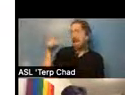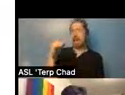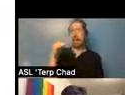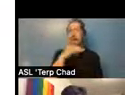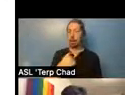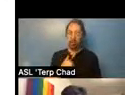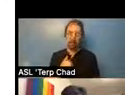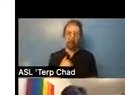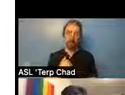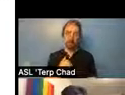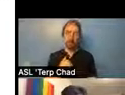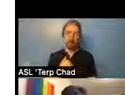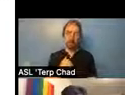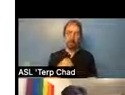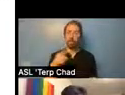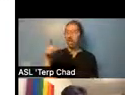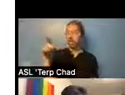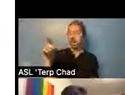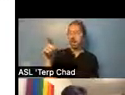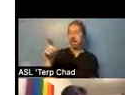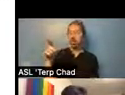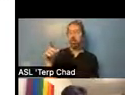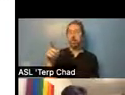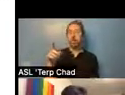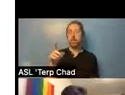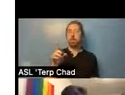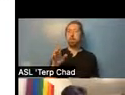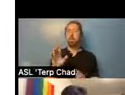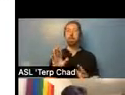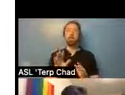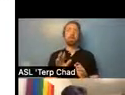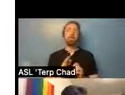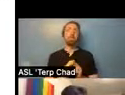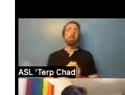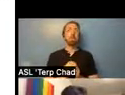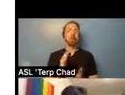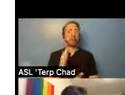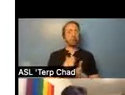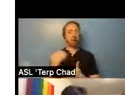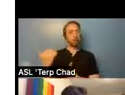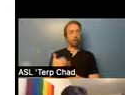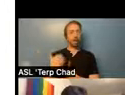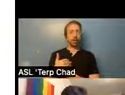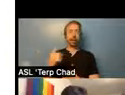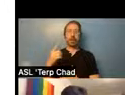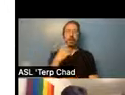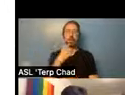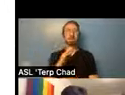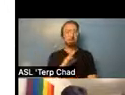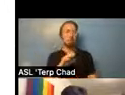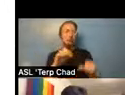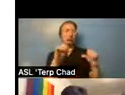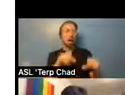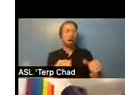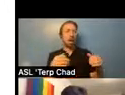quietly, uh, stopped, uh, harassing me and told me I could have my place. And, you know, just said, we're going to re-sign your